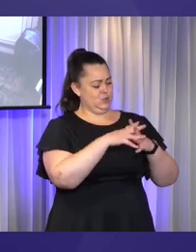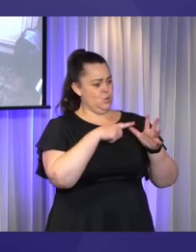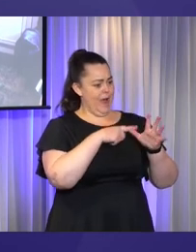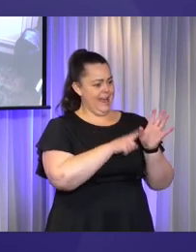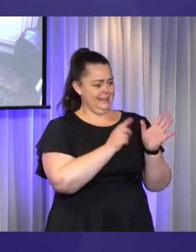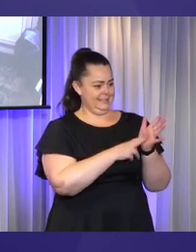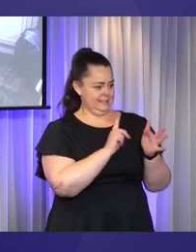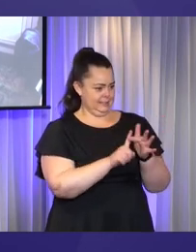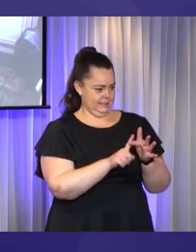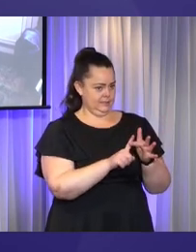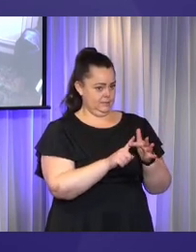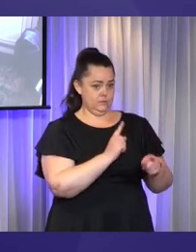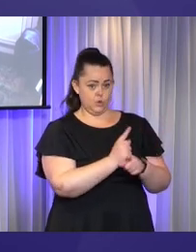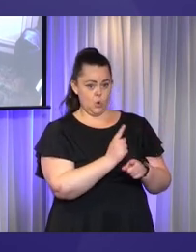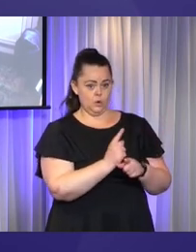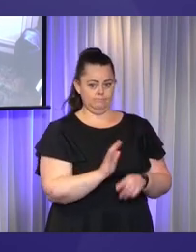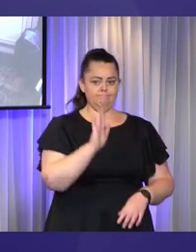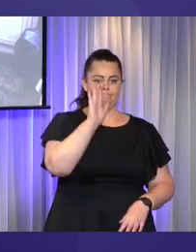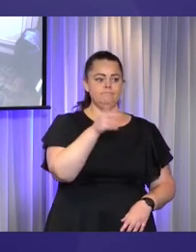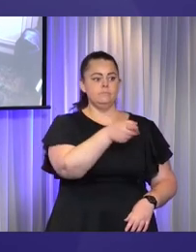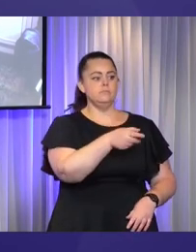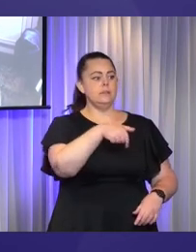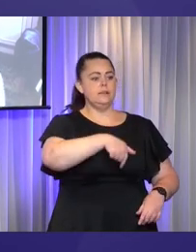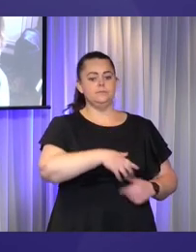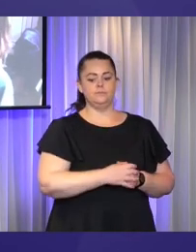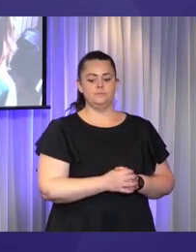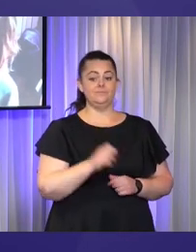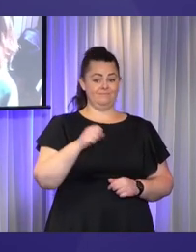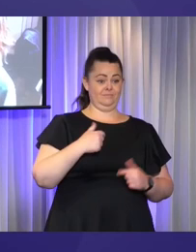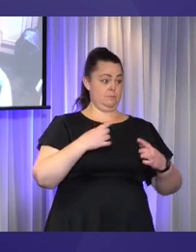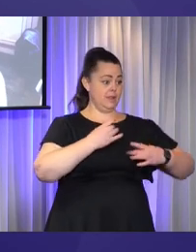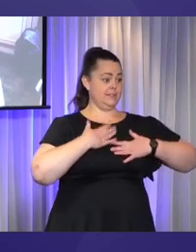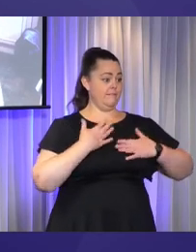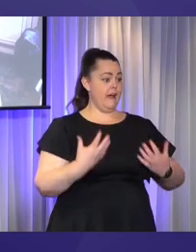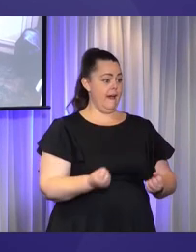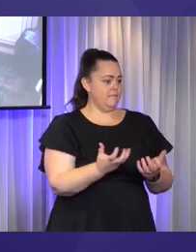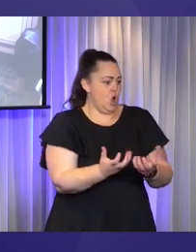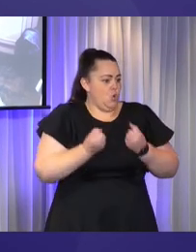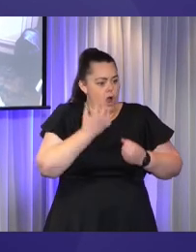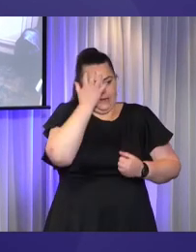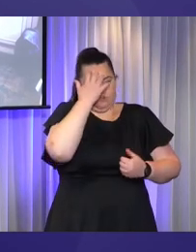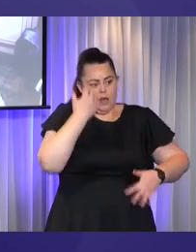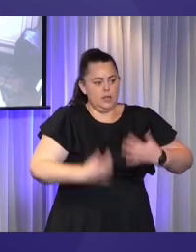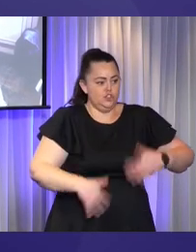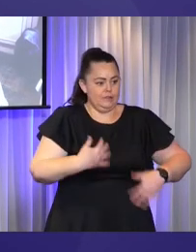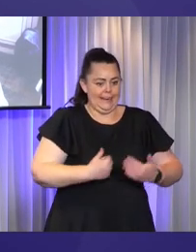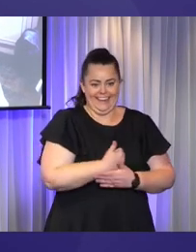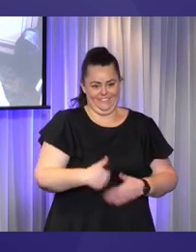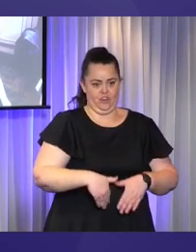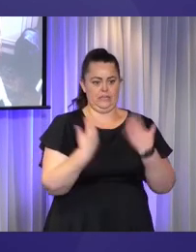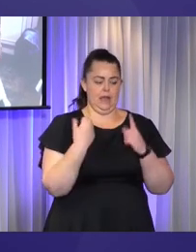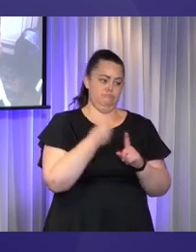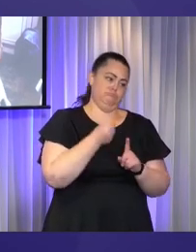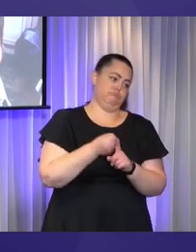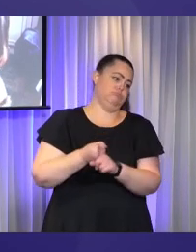NIDA. I just want to thank Anne, talking about invisible disabilities. I haven't acquired brain injury, and it's an issue for me every day in everything